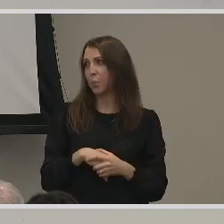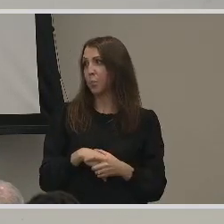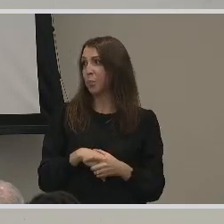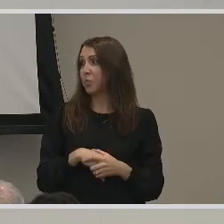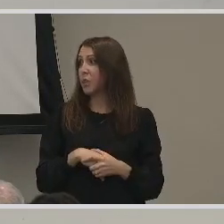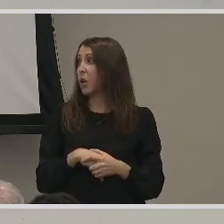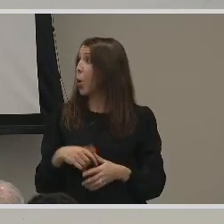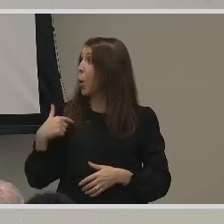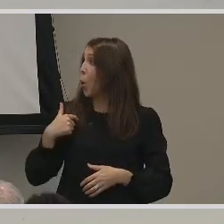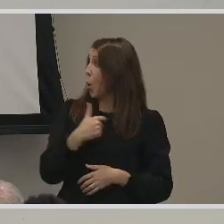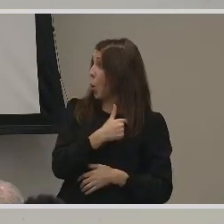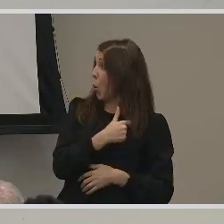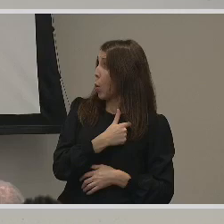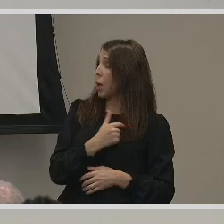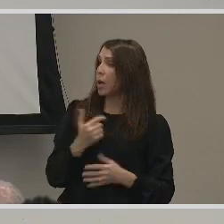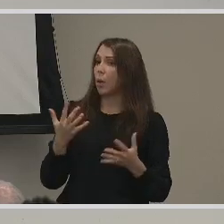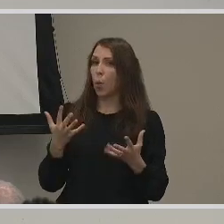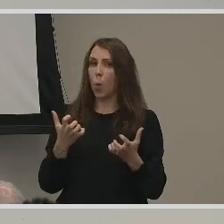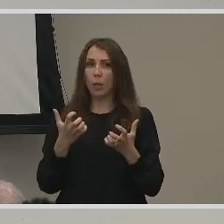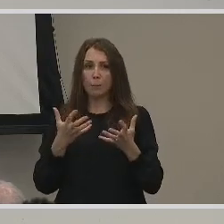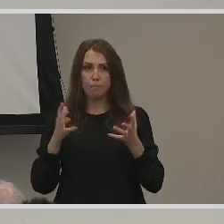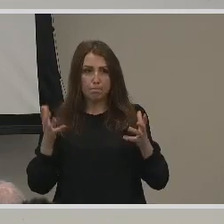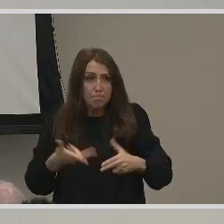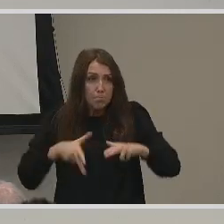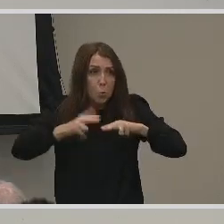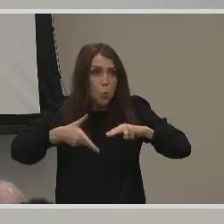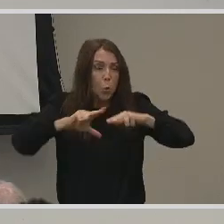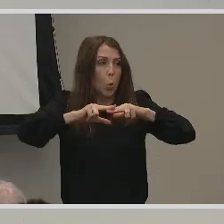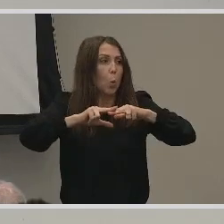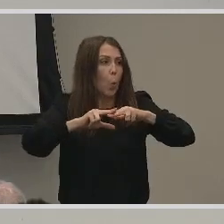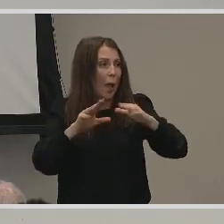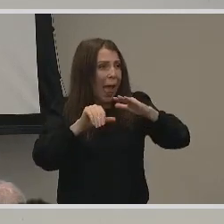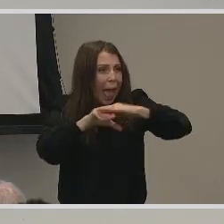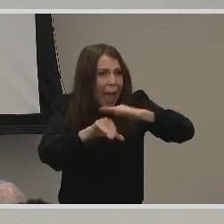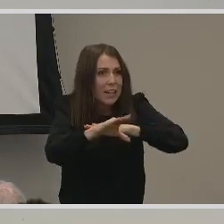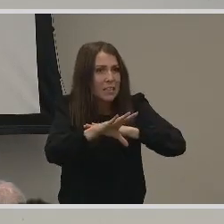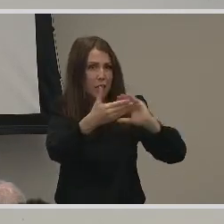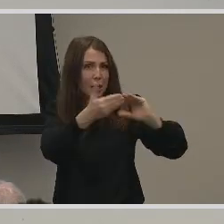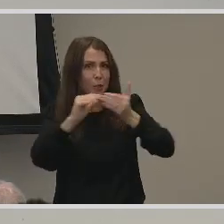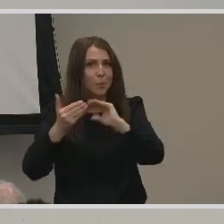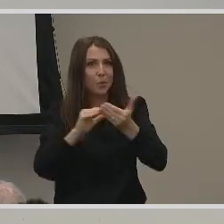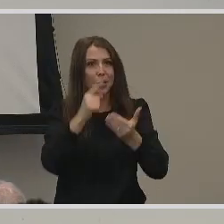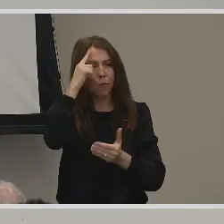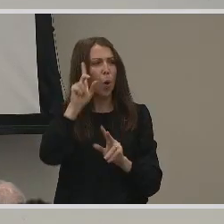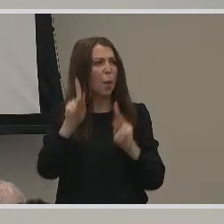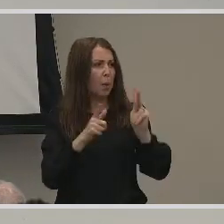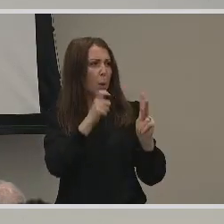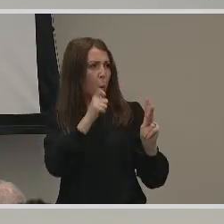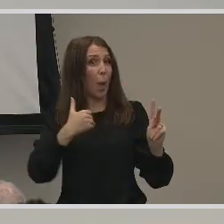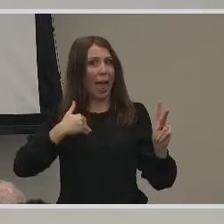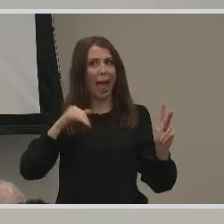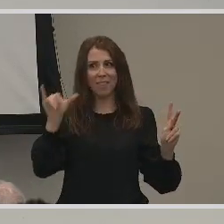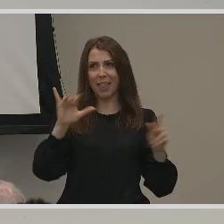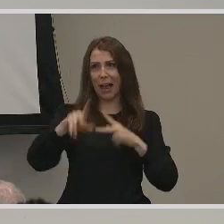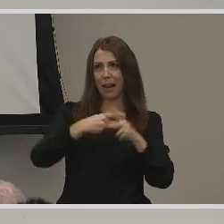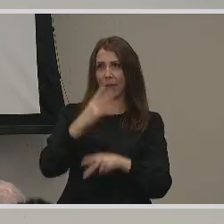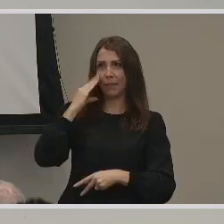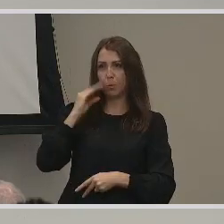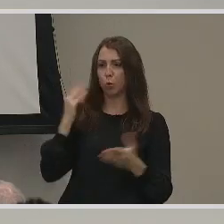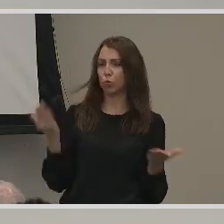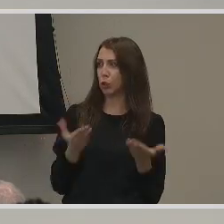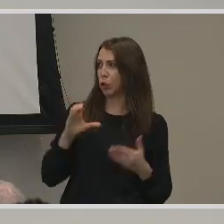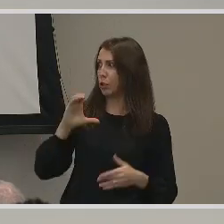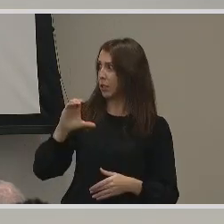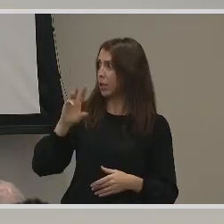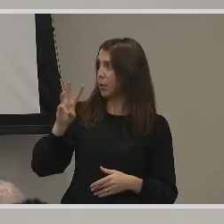So we want to bring access and community for those that have similar experiences here at CASE. That's the